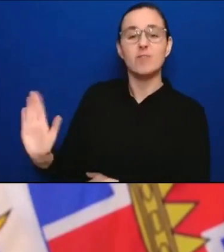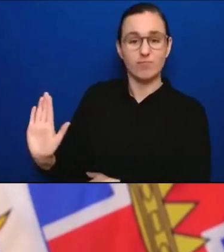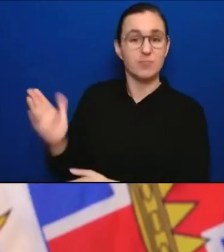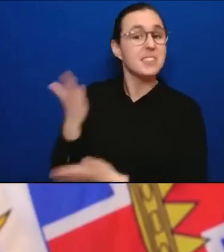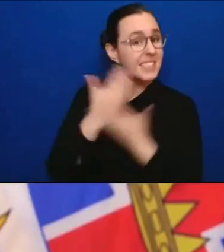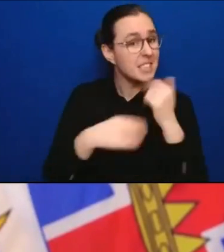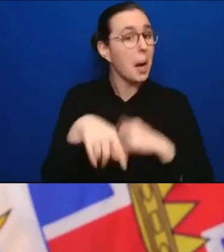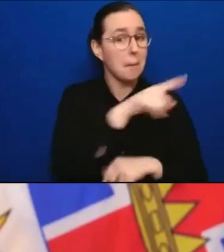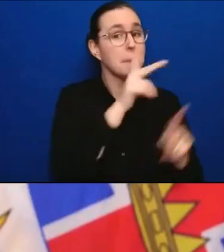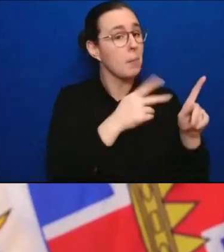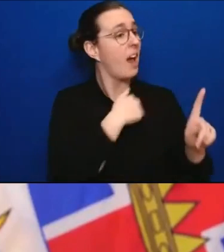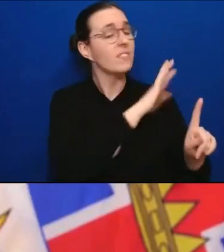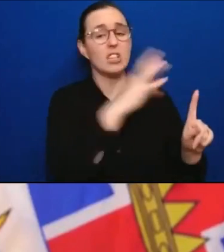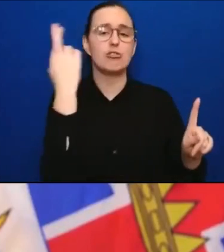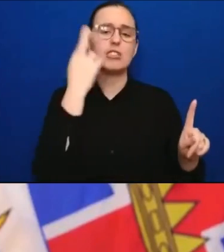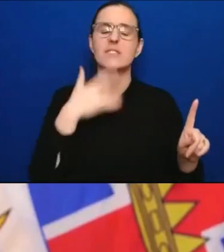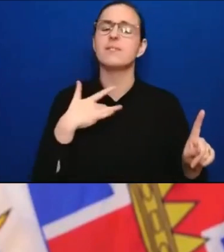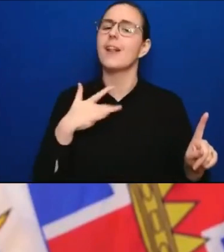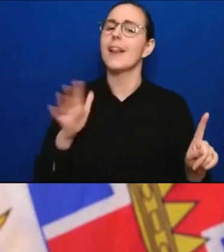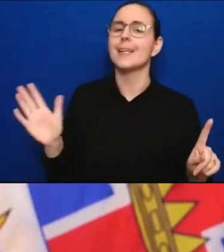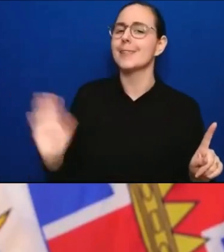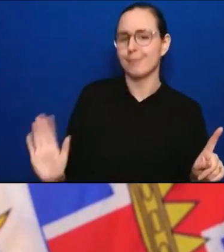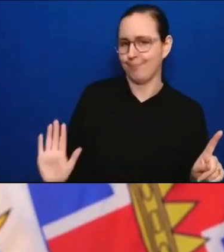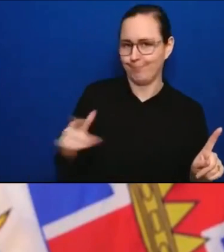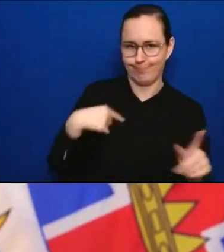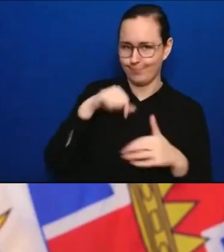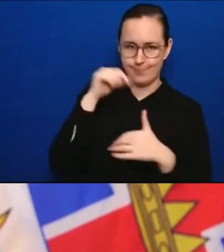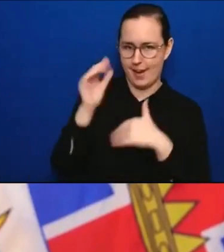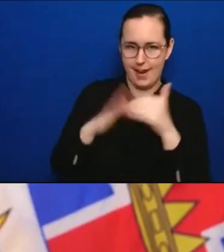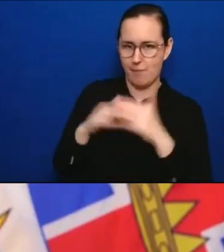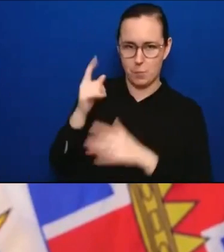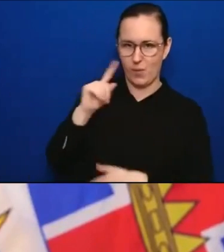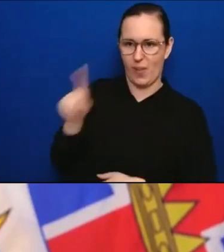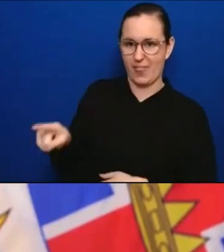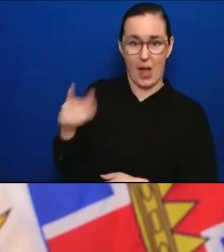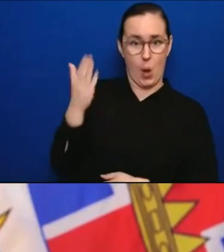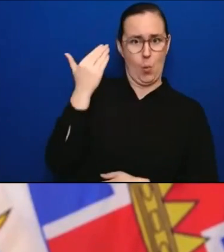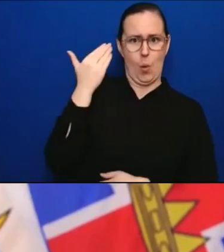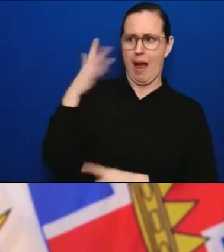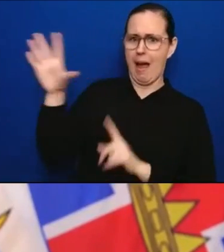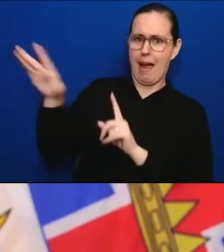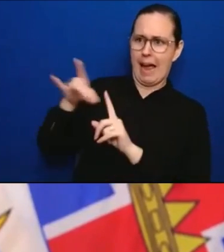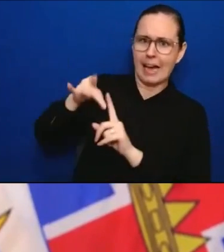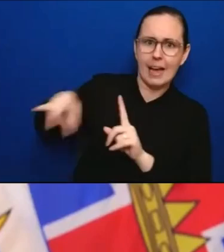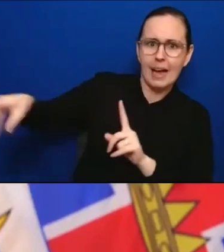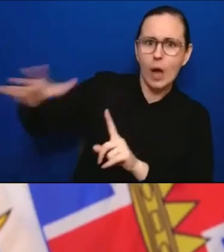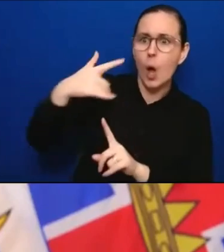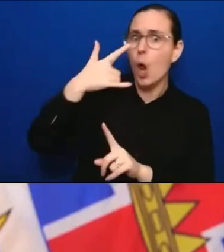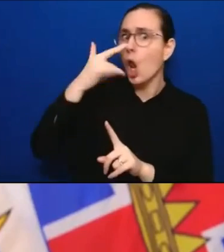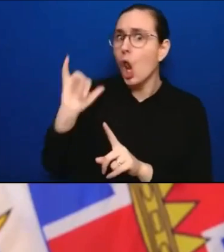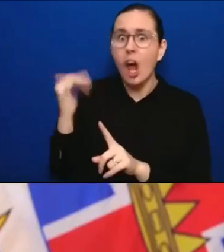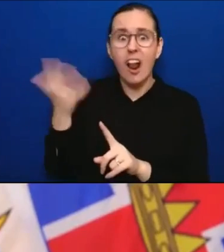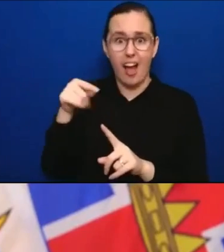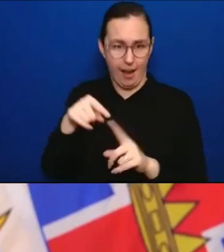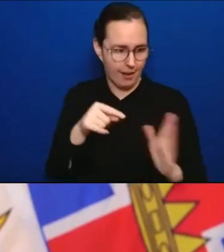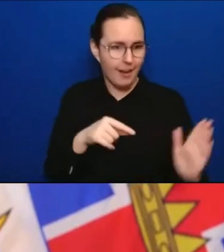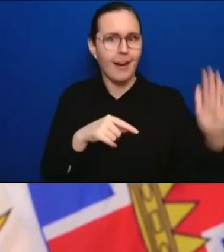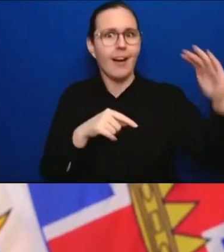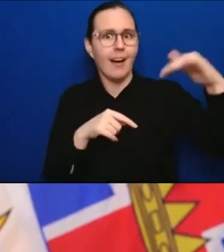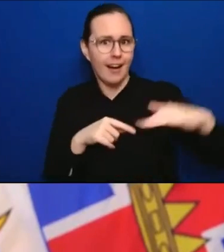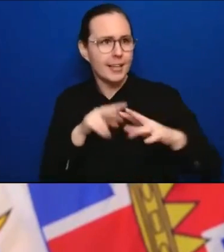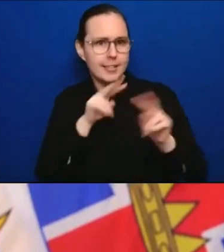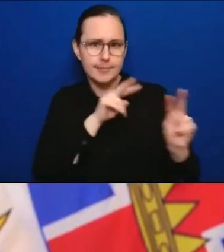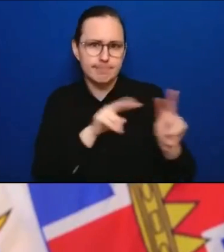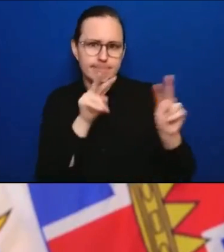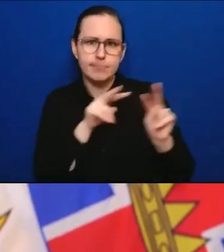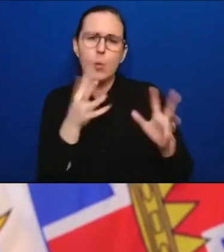context of transmission. And we're working around with tools to help support people and how to make those decisions. And I'll be